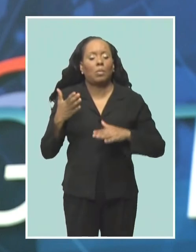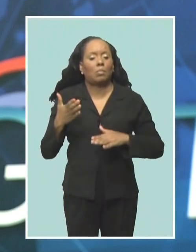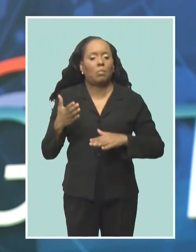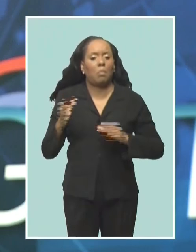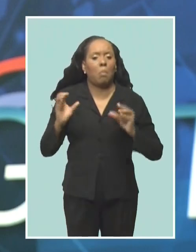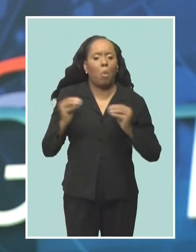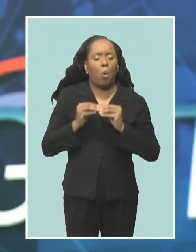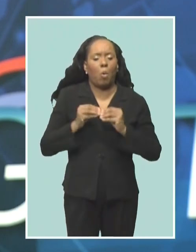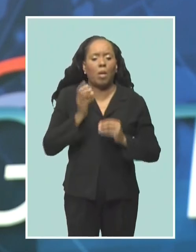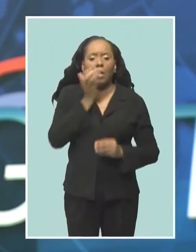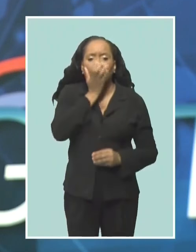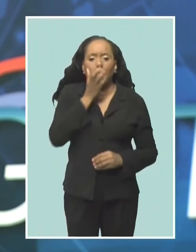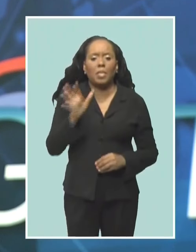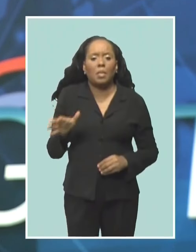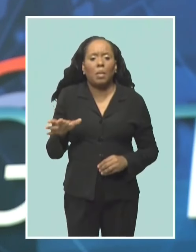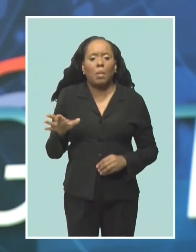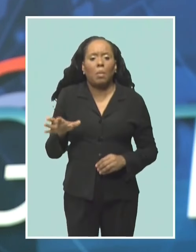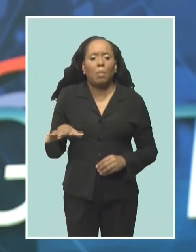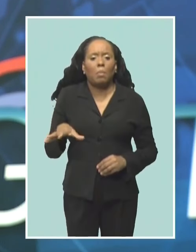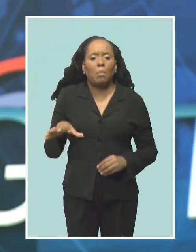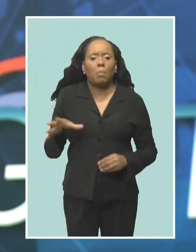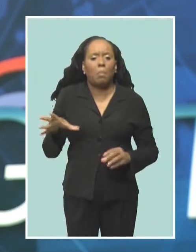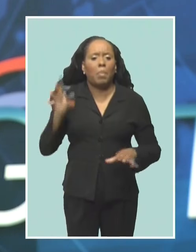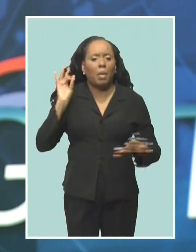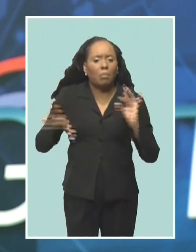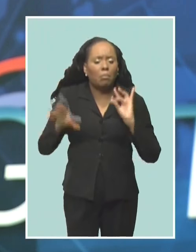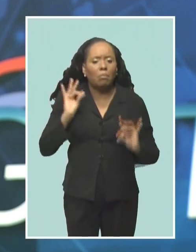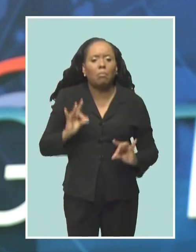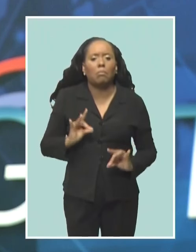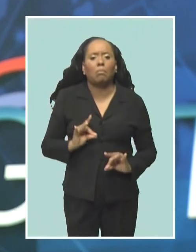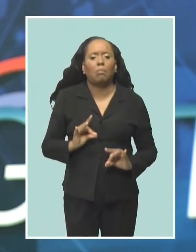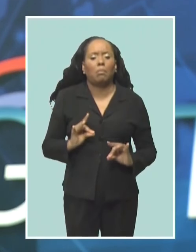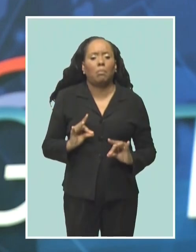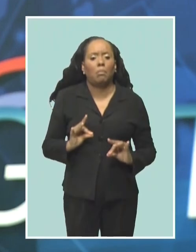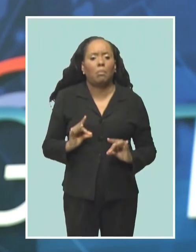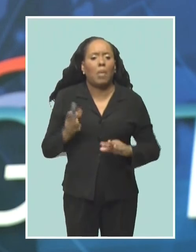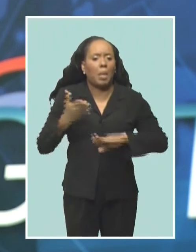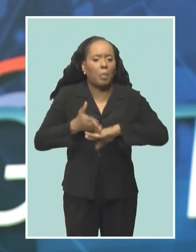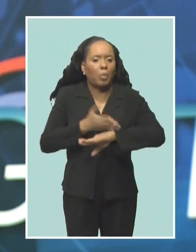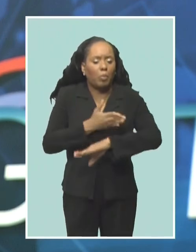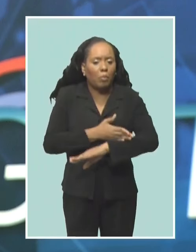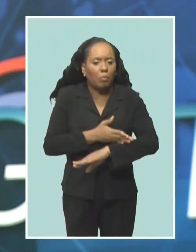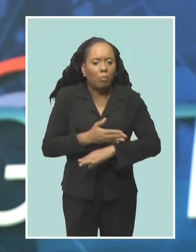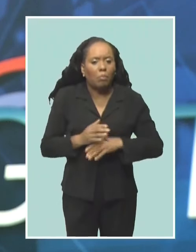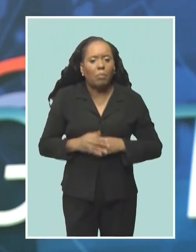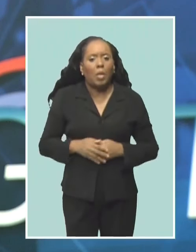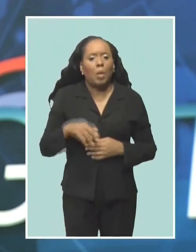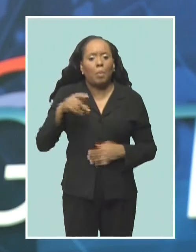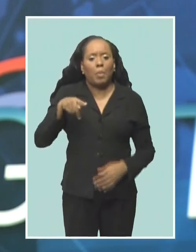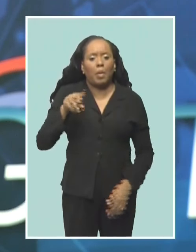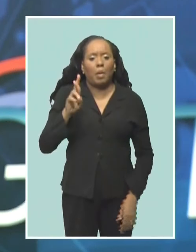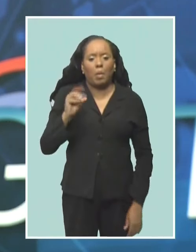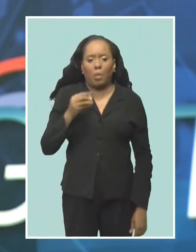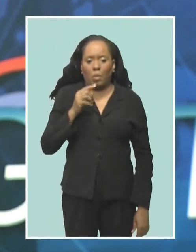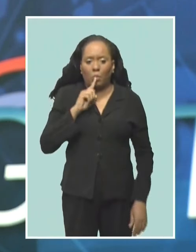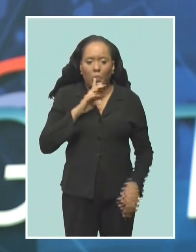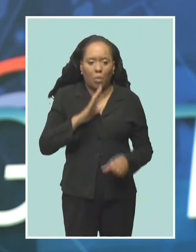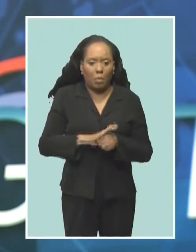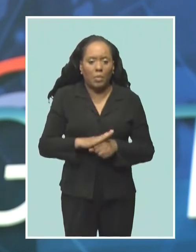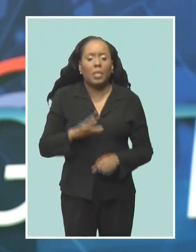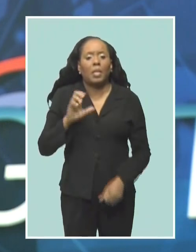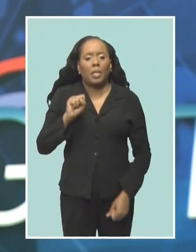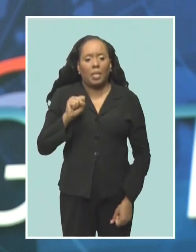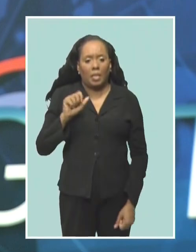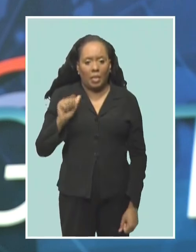collection, which has slowed for some communities. Public Relations Officer Carl Padmore is assuring the public that the SSA is